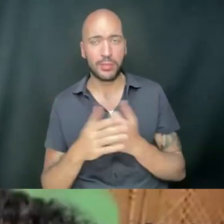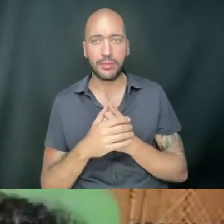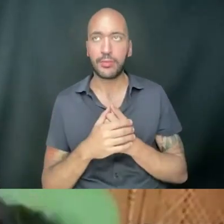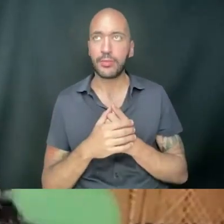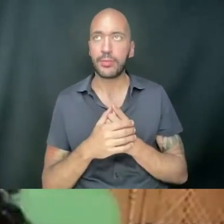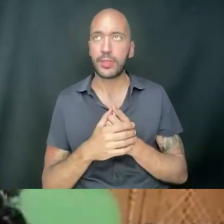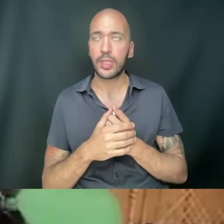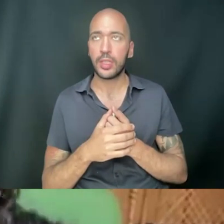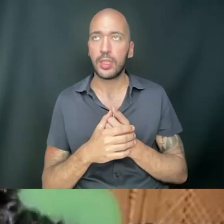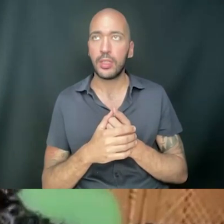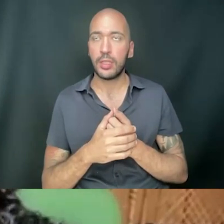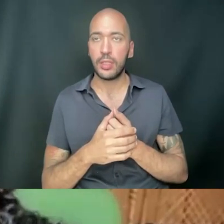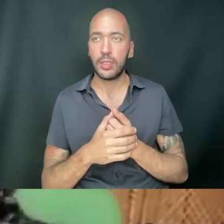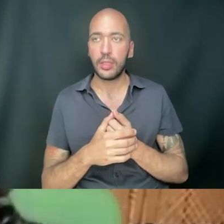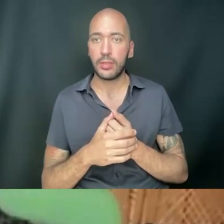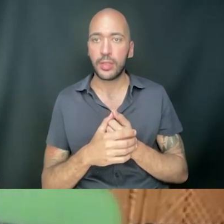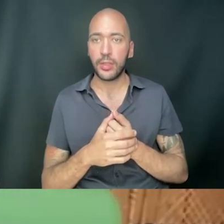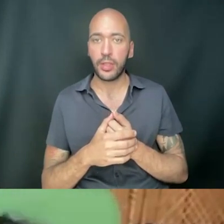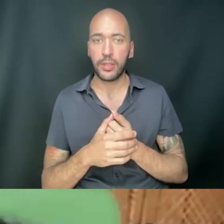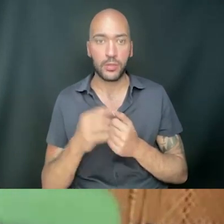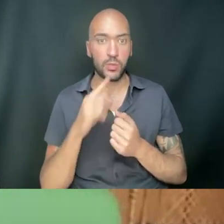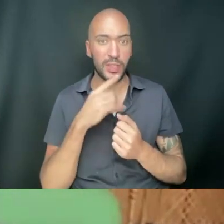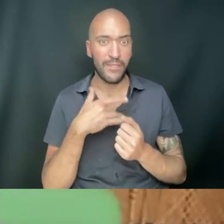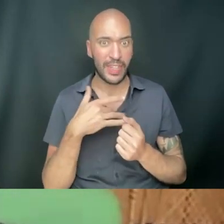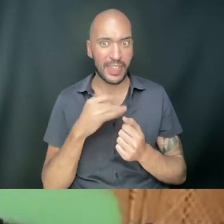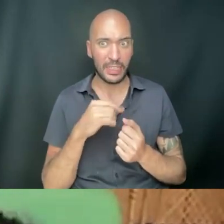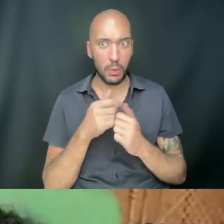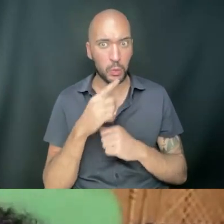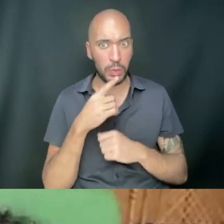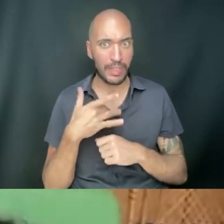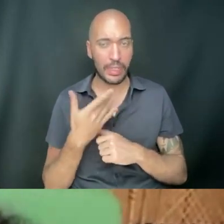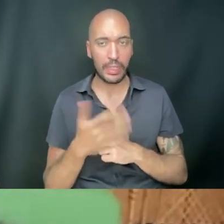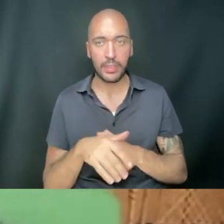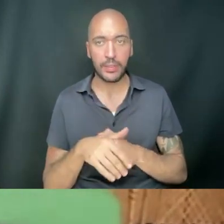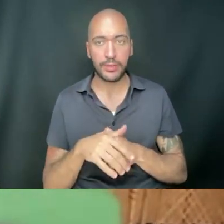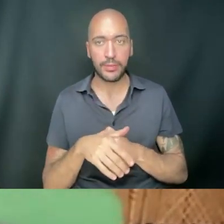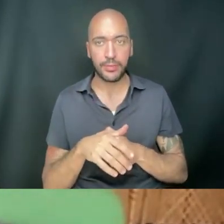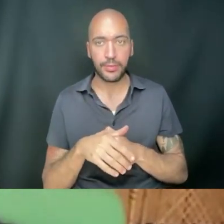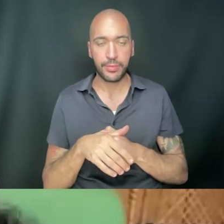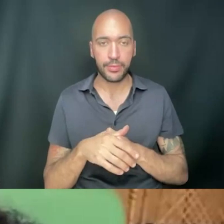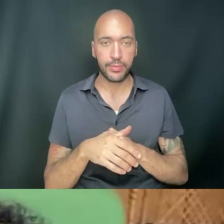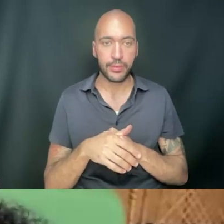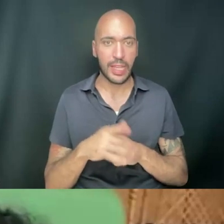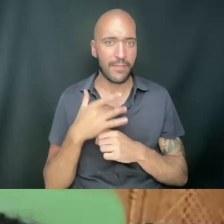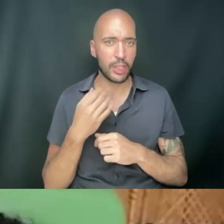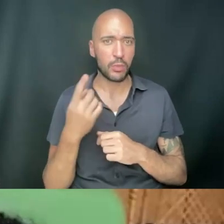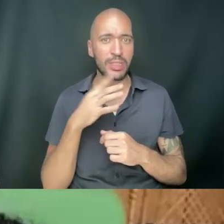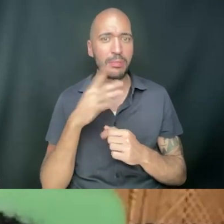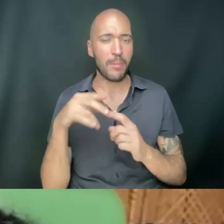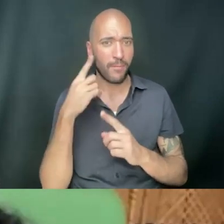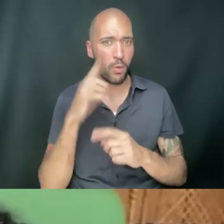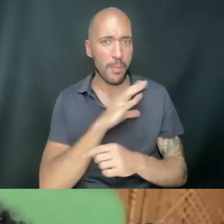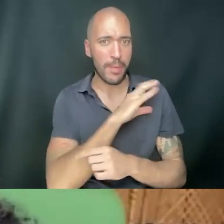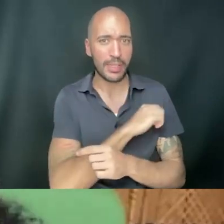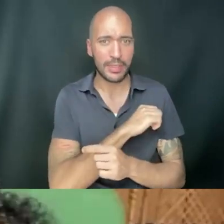Like, you, you feel, you believe that? You, you, you really believe that? Or that's how you feel? You know? And he was, like, yeah, that's how I feel. Like, I feel like no one is speaking up for Palestine.